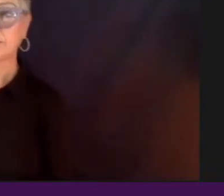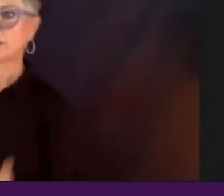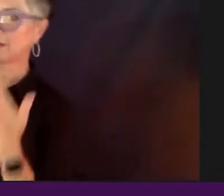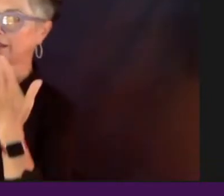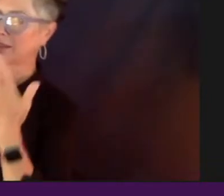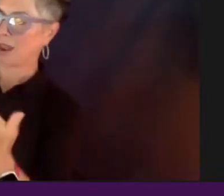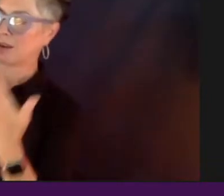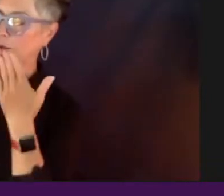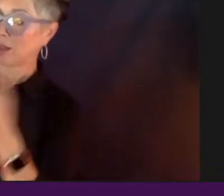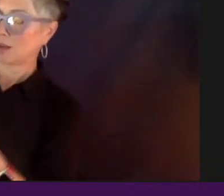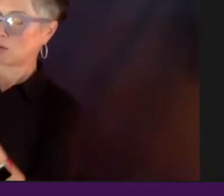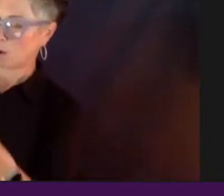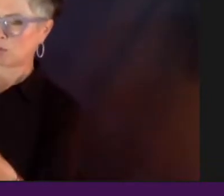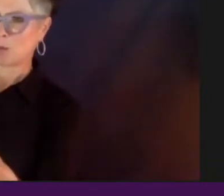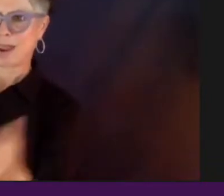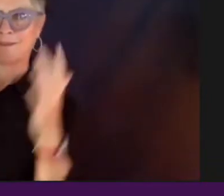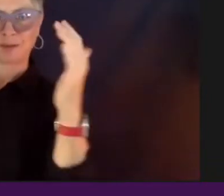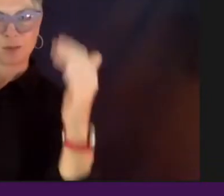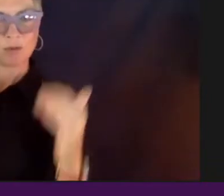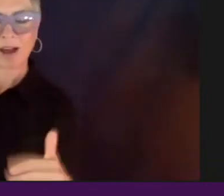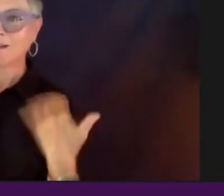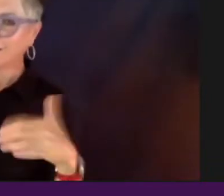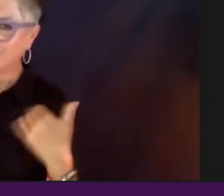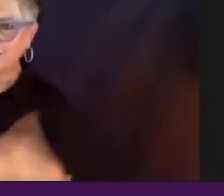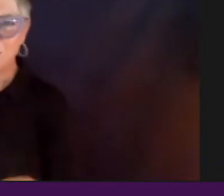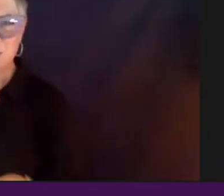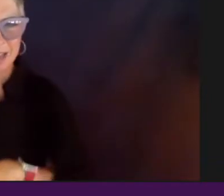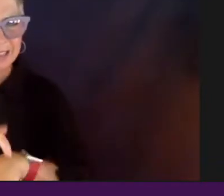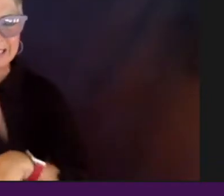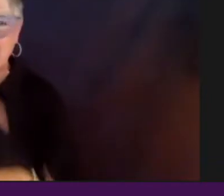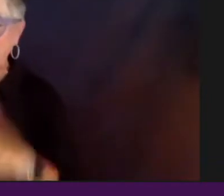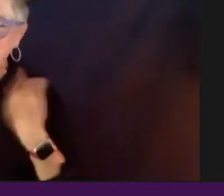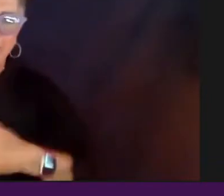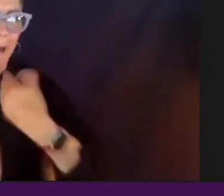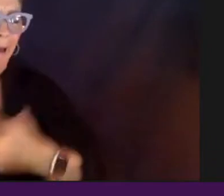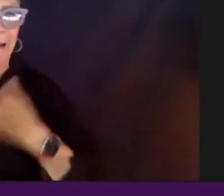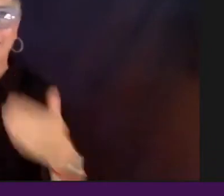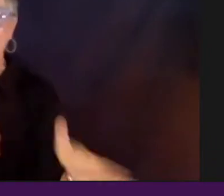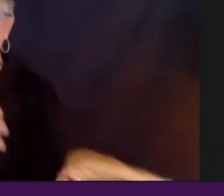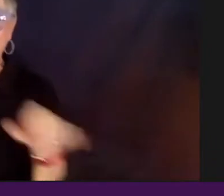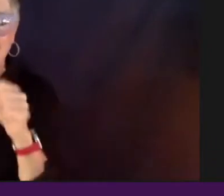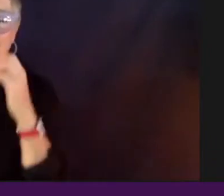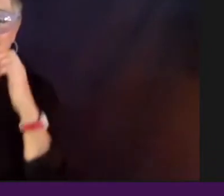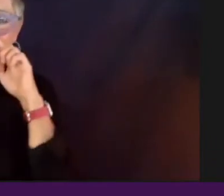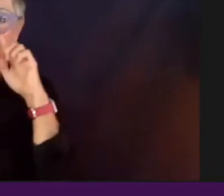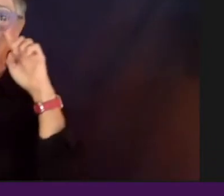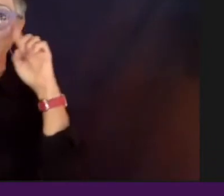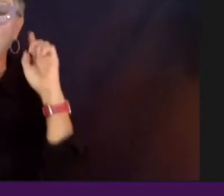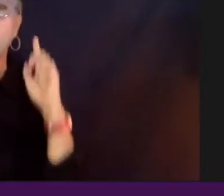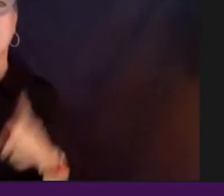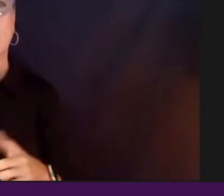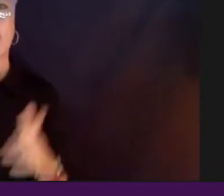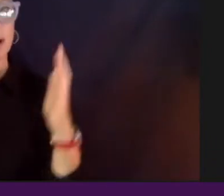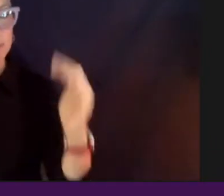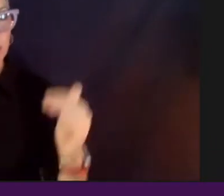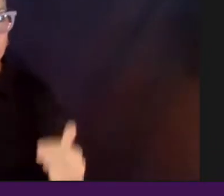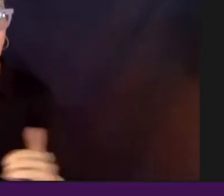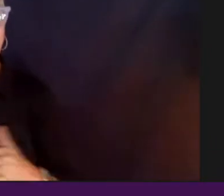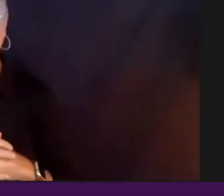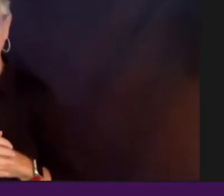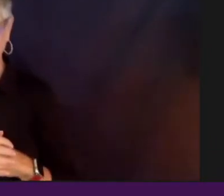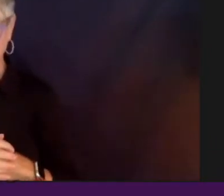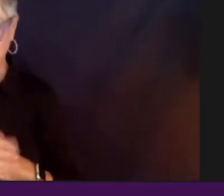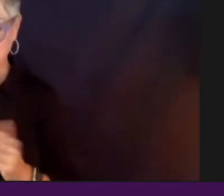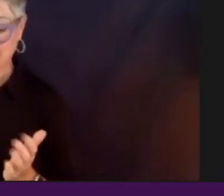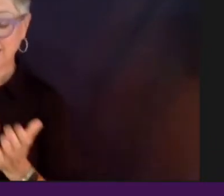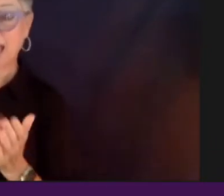move on. I feel like the stuff is going rapid fire, but, um, we are, we, we will move on. And again, uh, audience